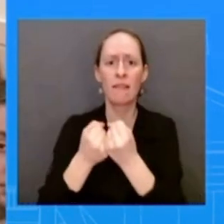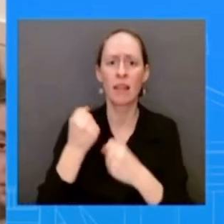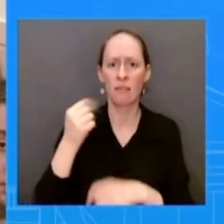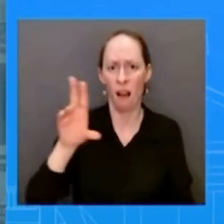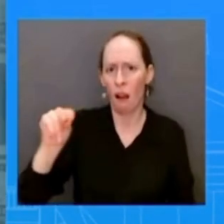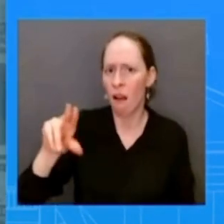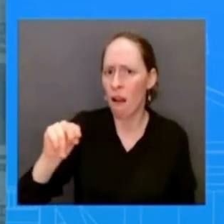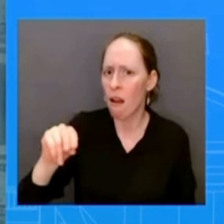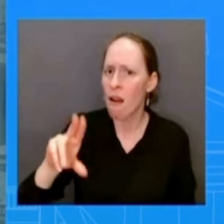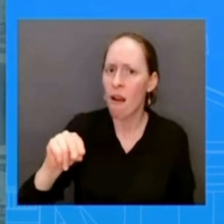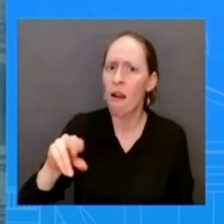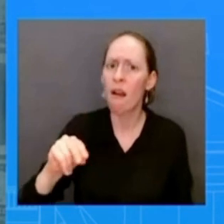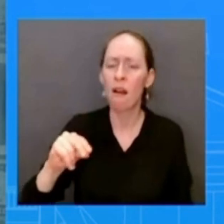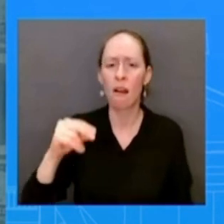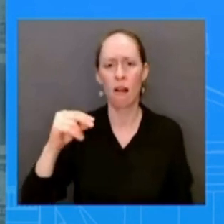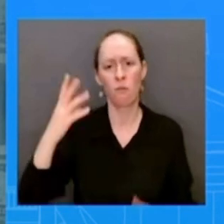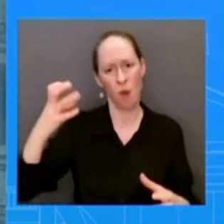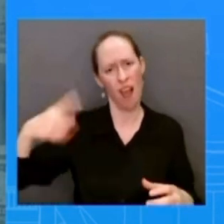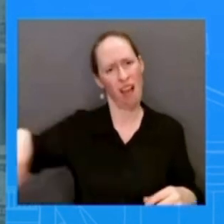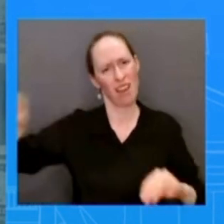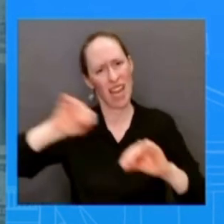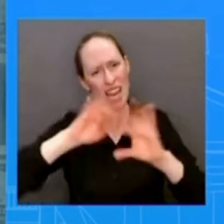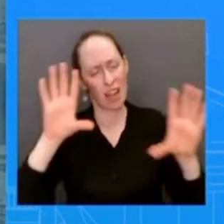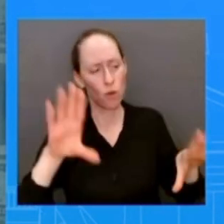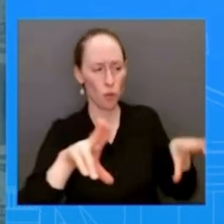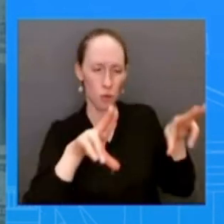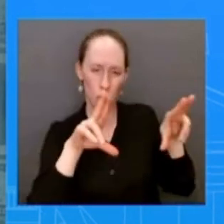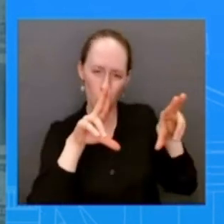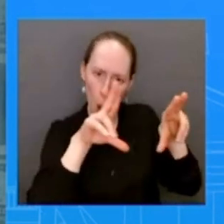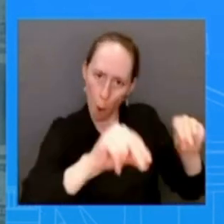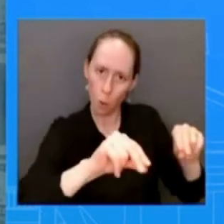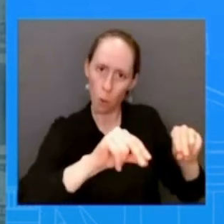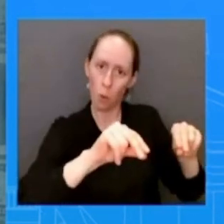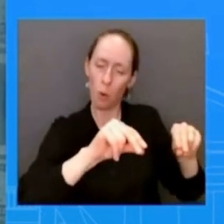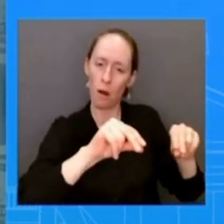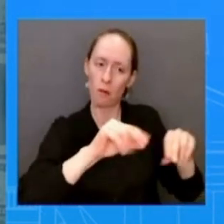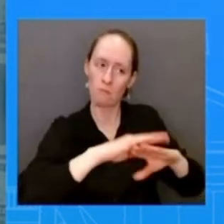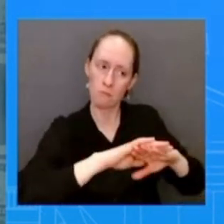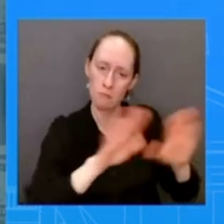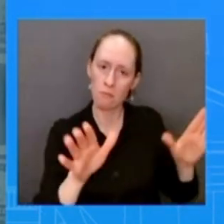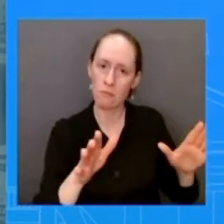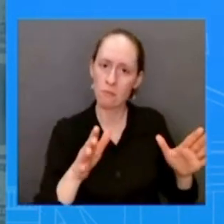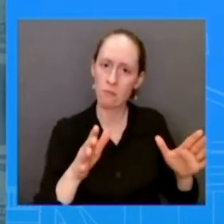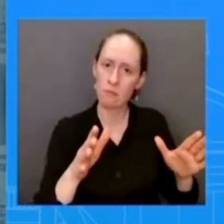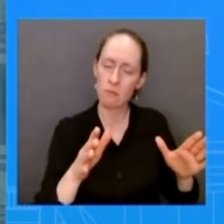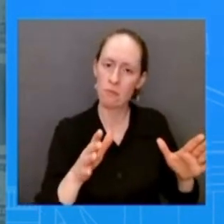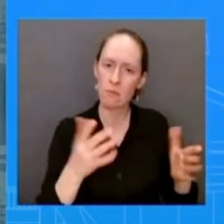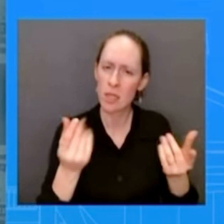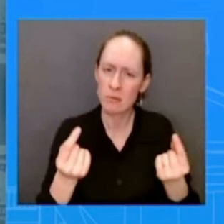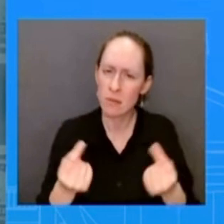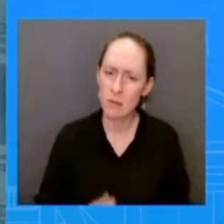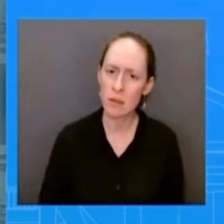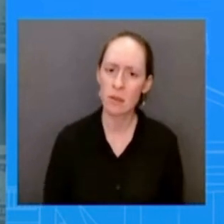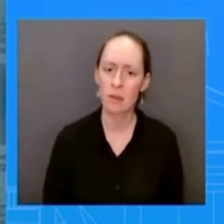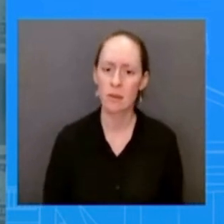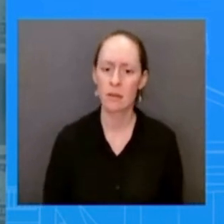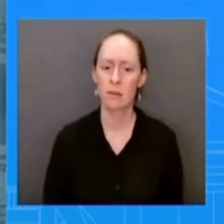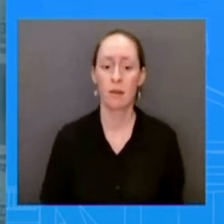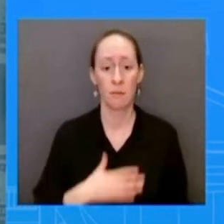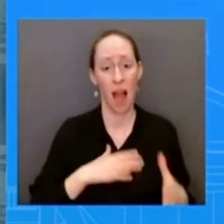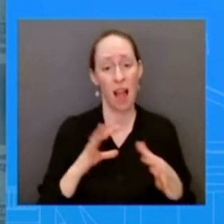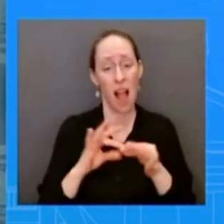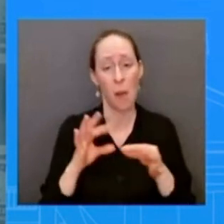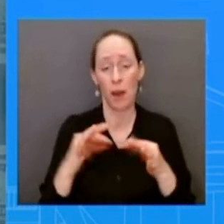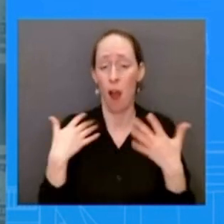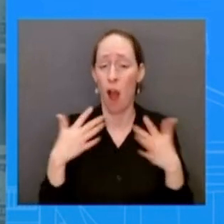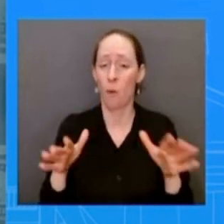my response is these are rumored conversations that i'm just not going to speak to we've laid out very clearly over the past several months over the last two years